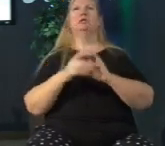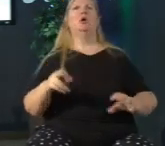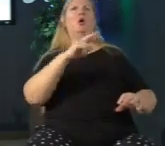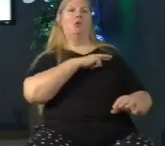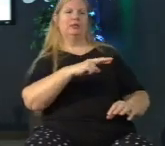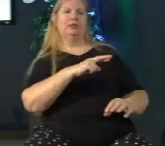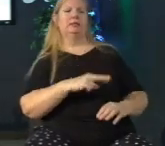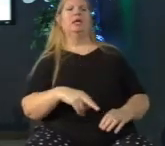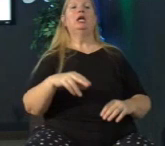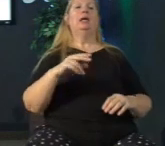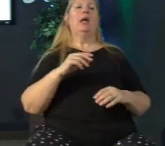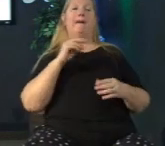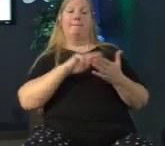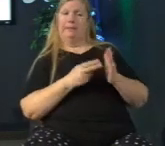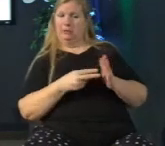relationship